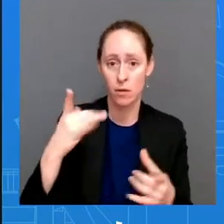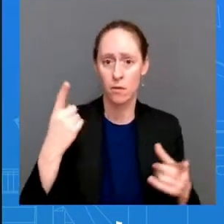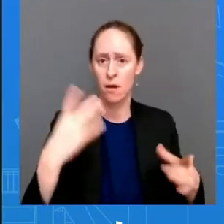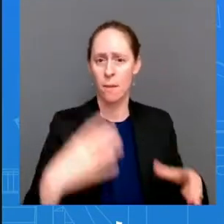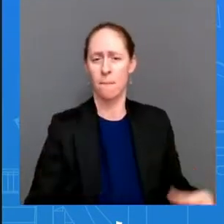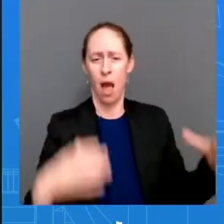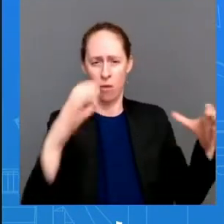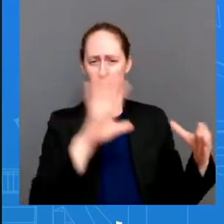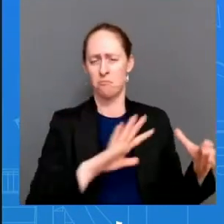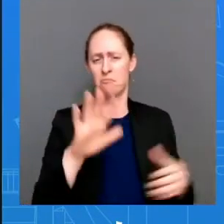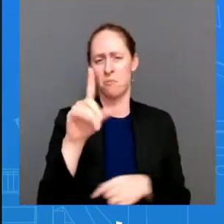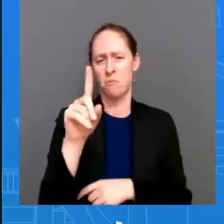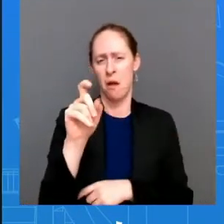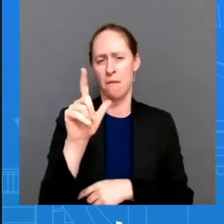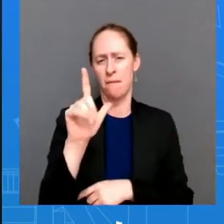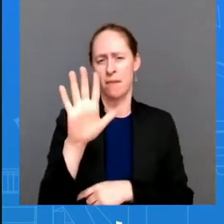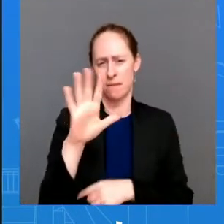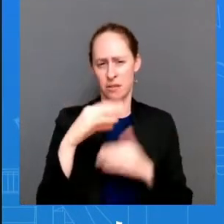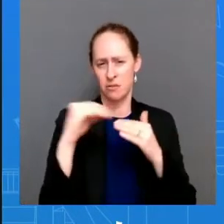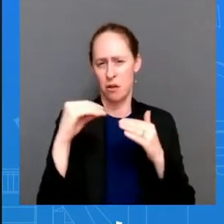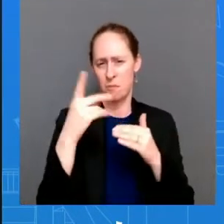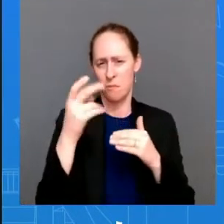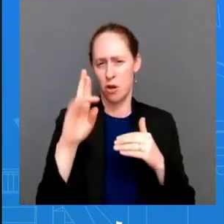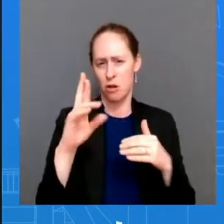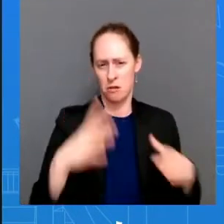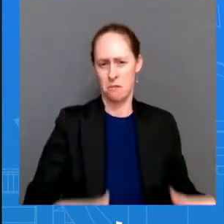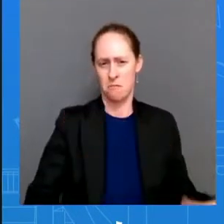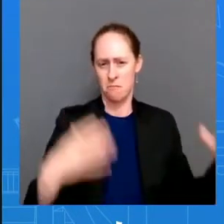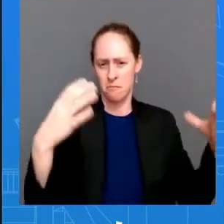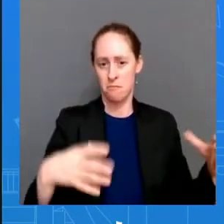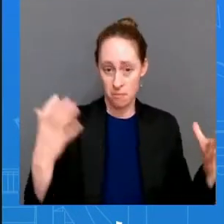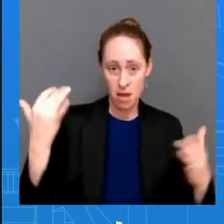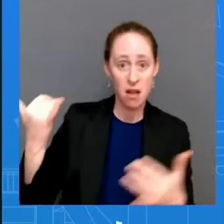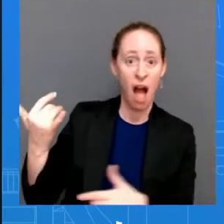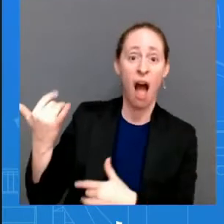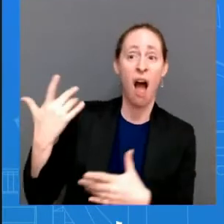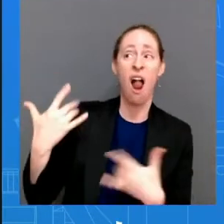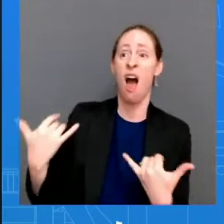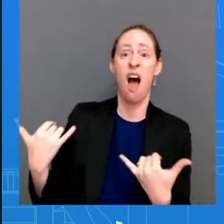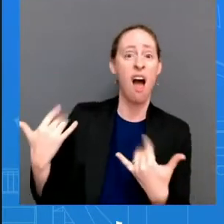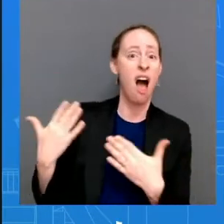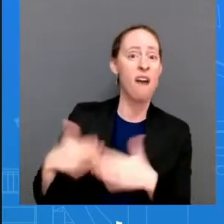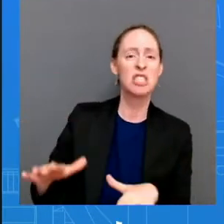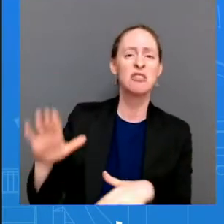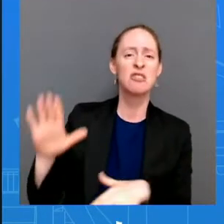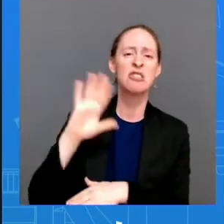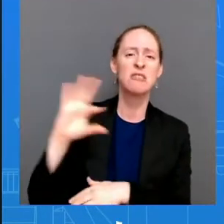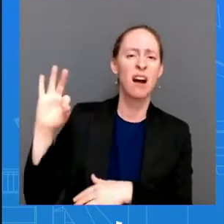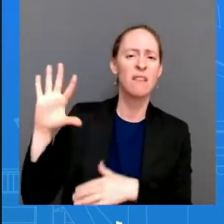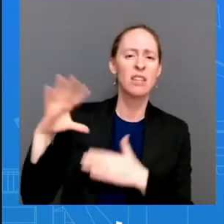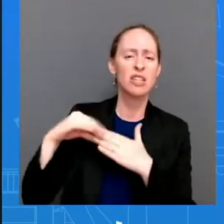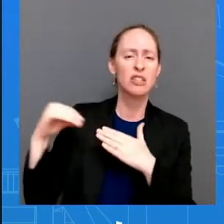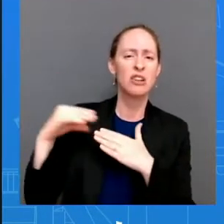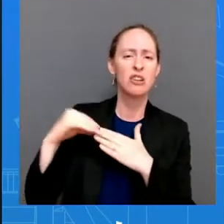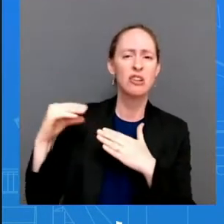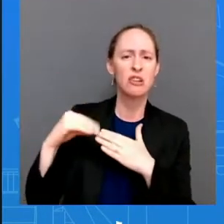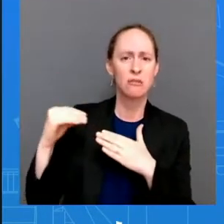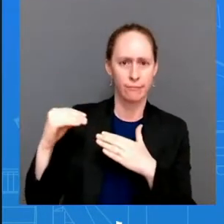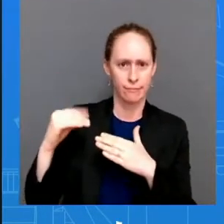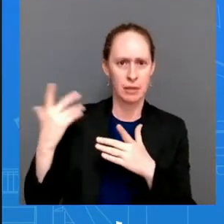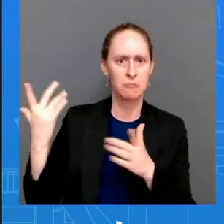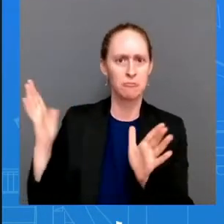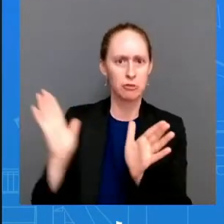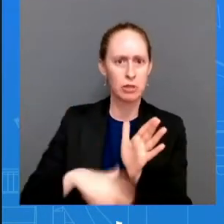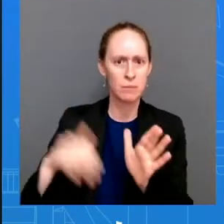more than five dollars to under four dollars for majority of the country we've seen the fastest decline as i just laid